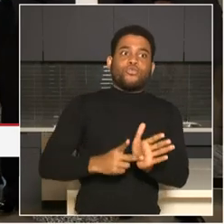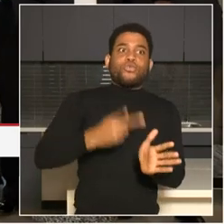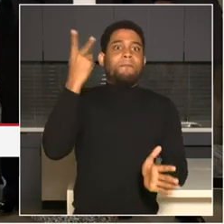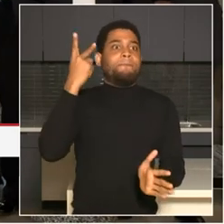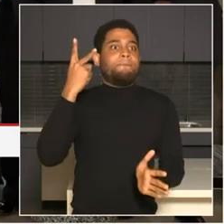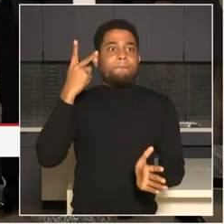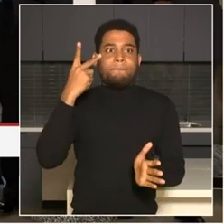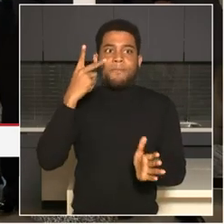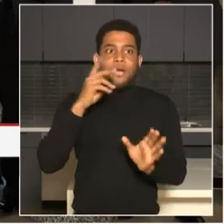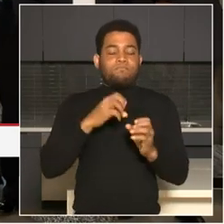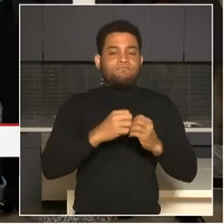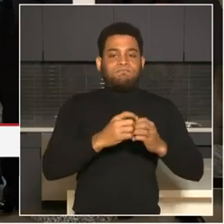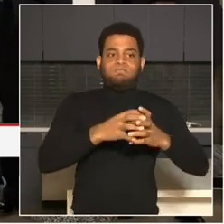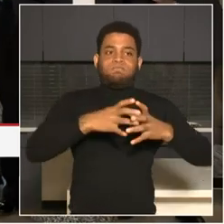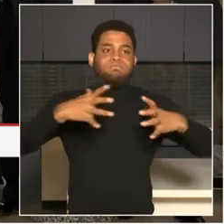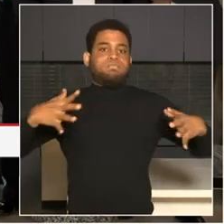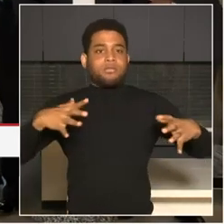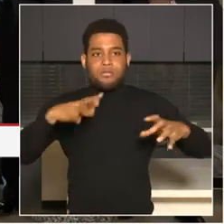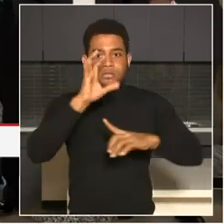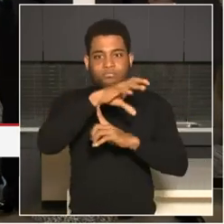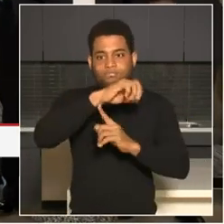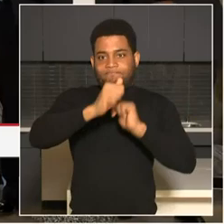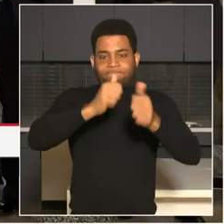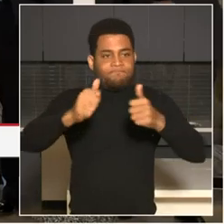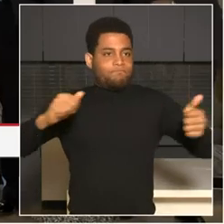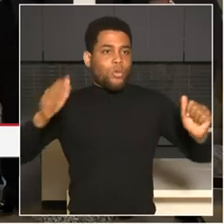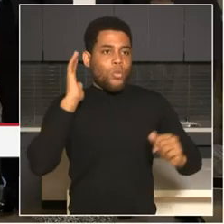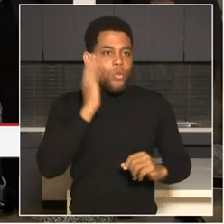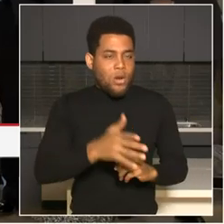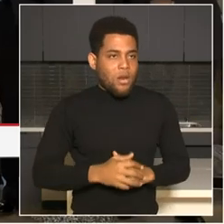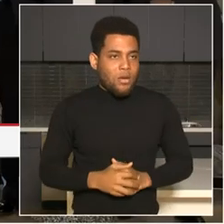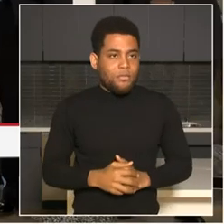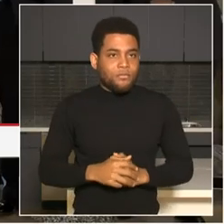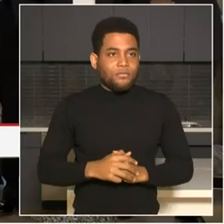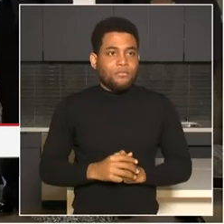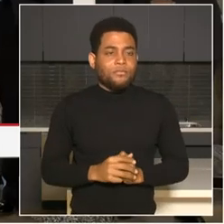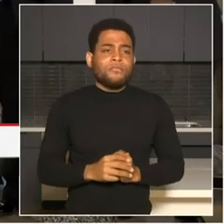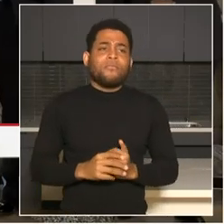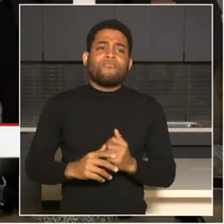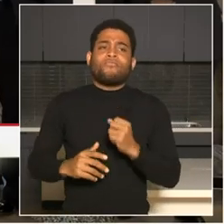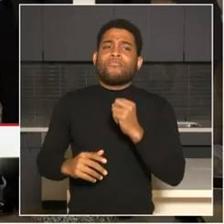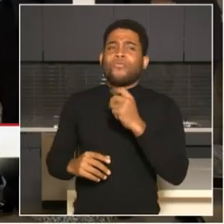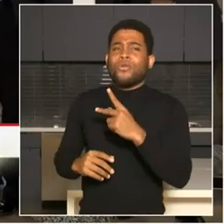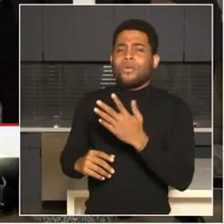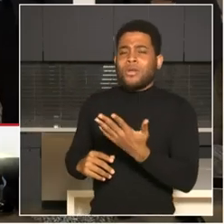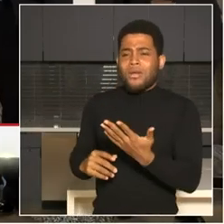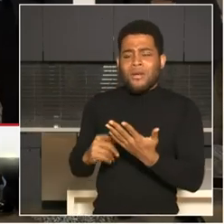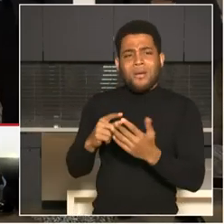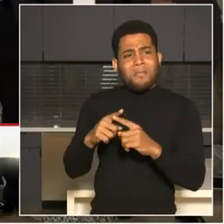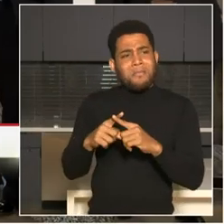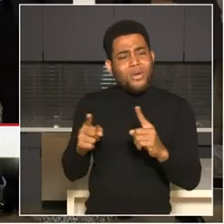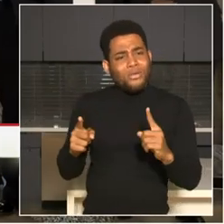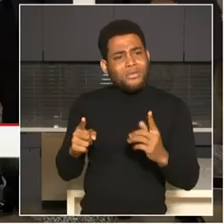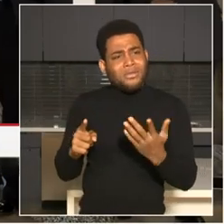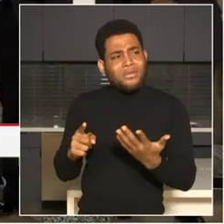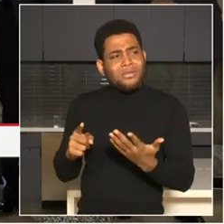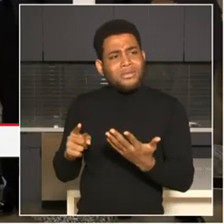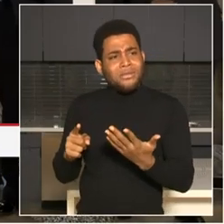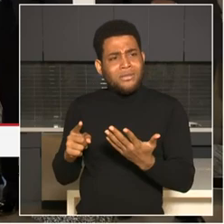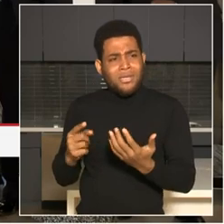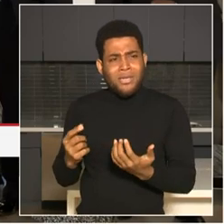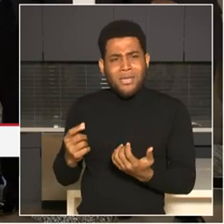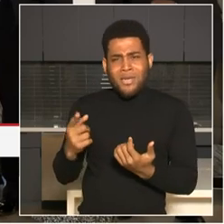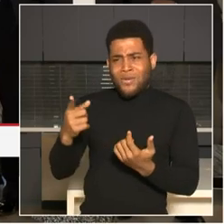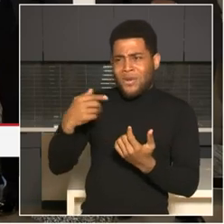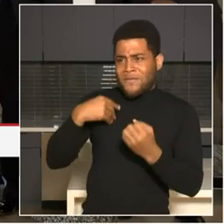Yes, sir. How is this going to look when you have representatives from other agencies here? Like, will somebody prepare to be here 24 hours a day or just occasionally?